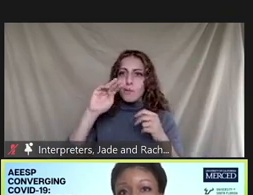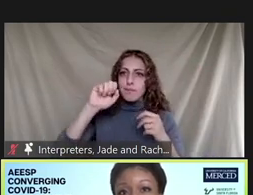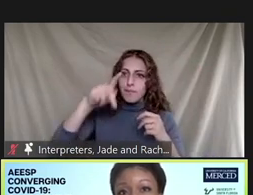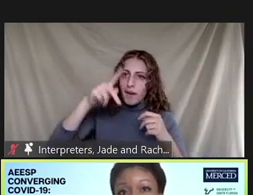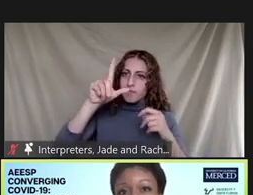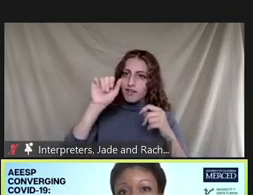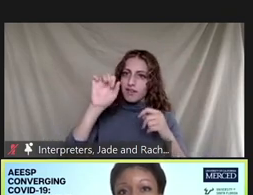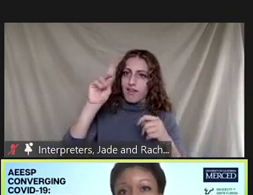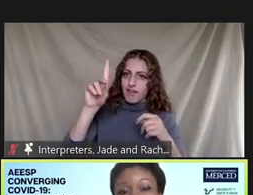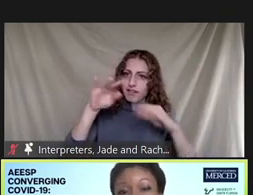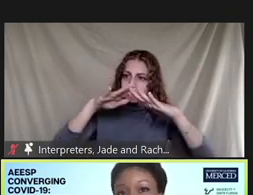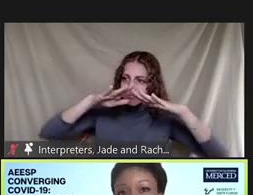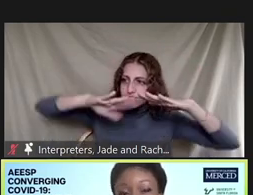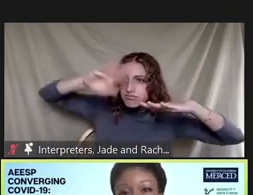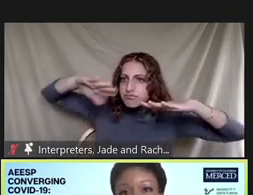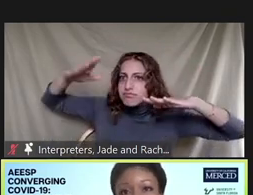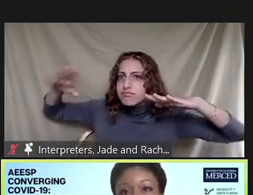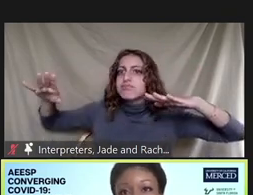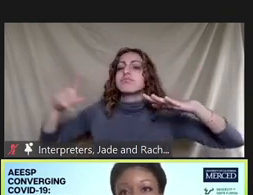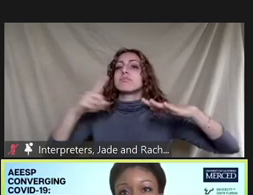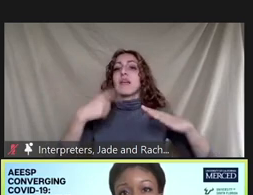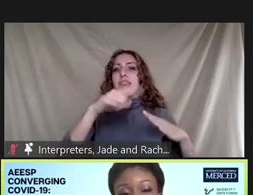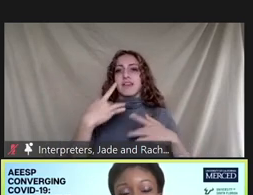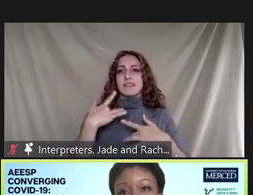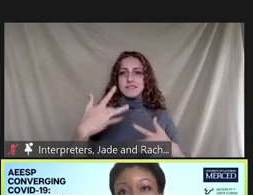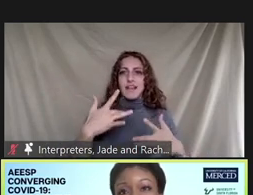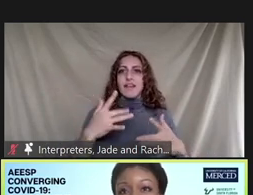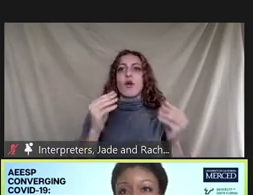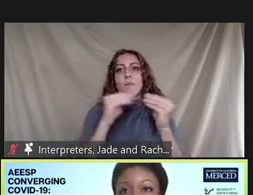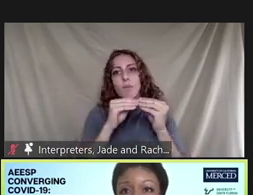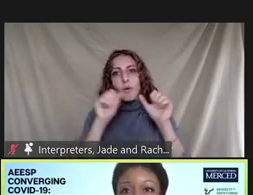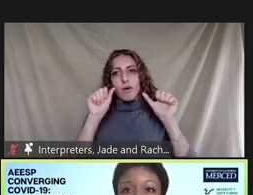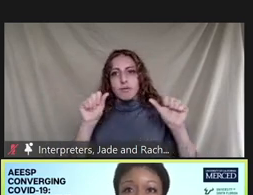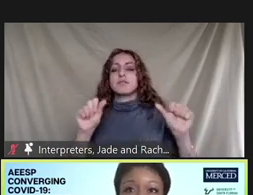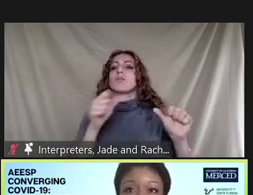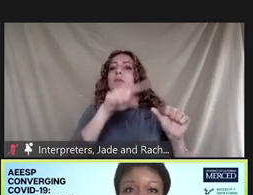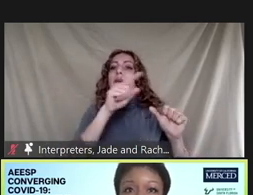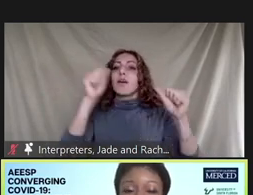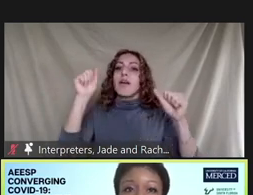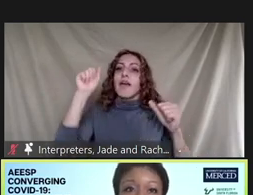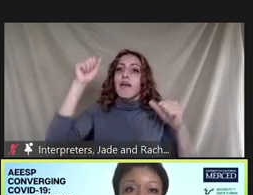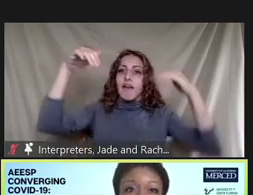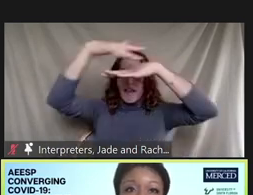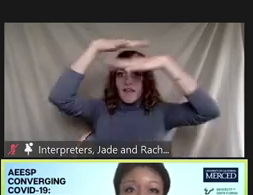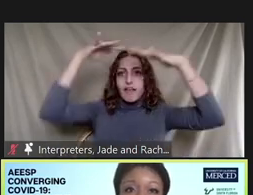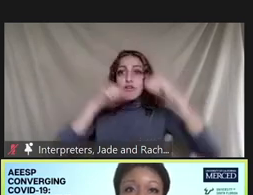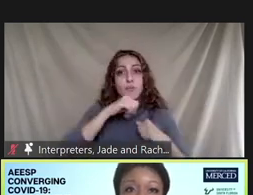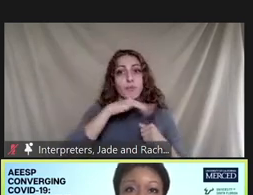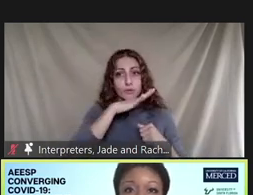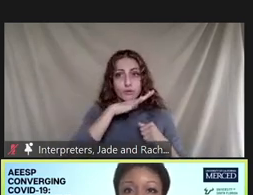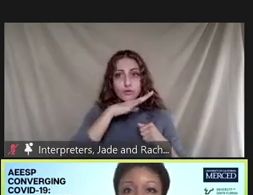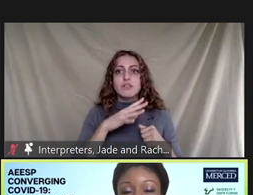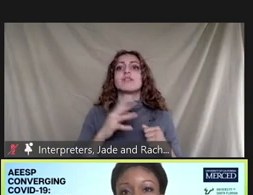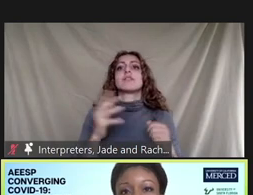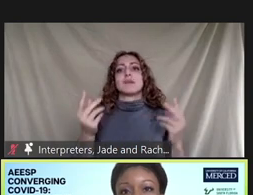susceptible to higher levels of air pollution while primary air pollution such as tailpipe emissions have